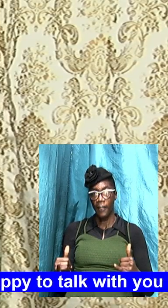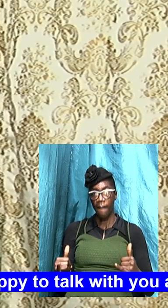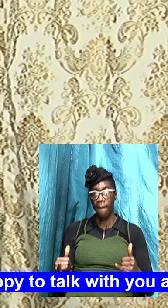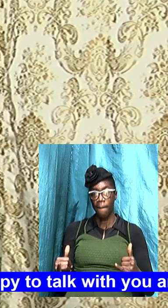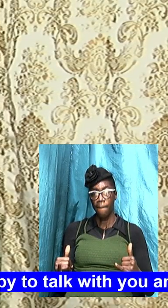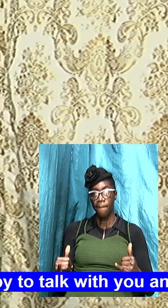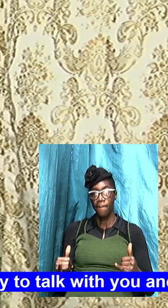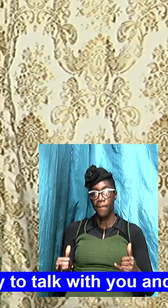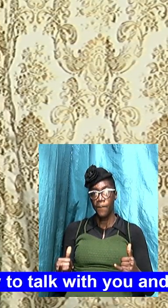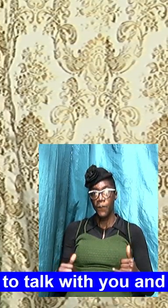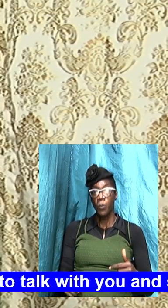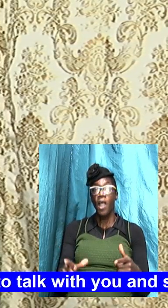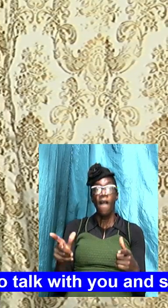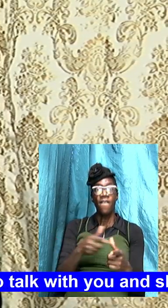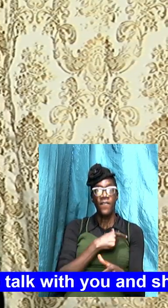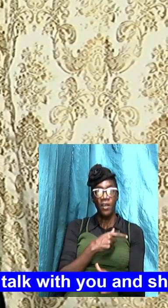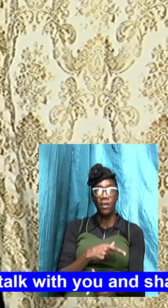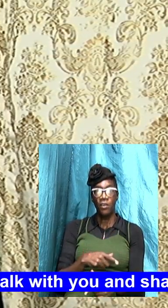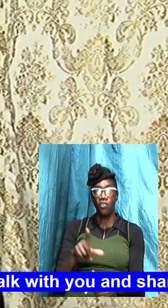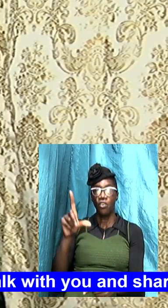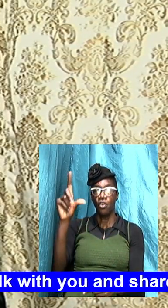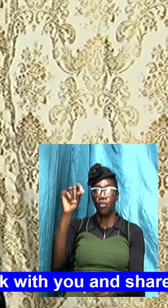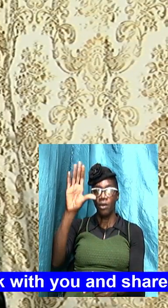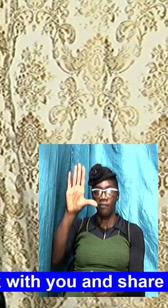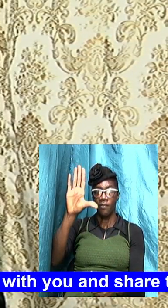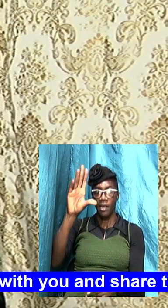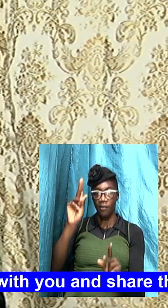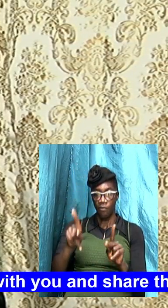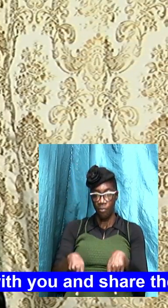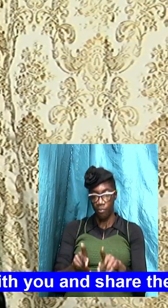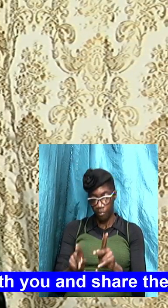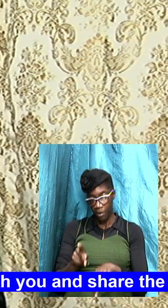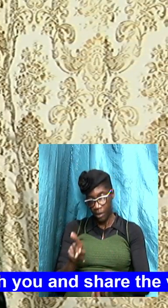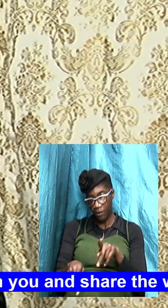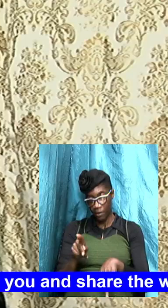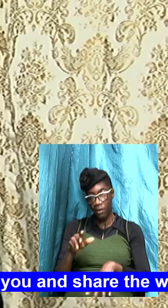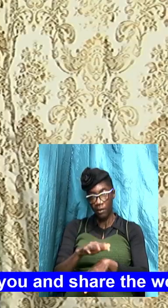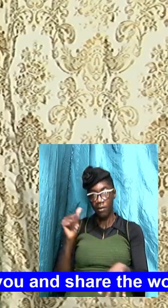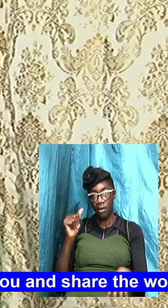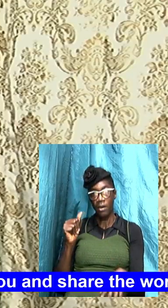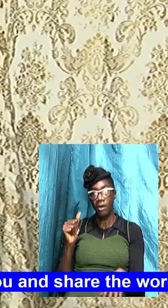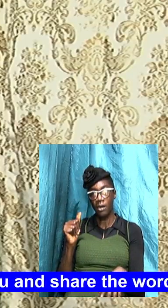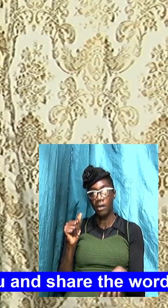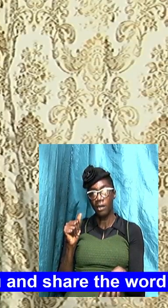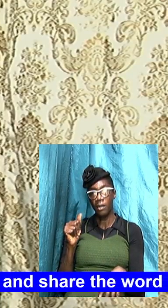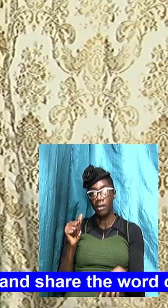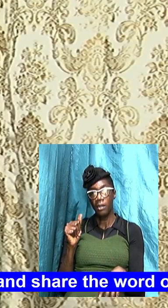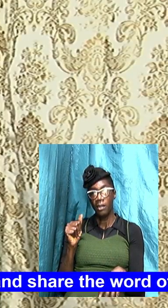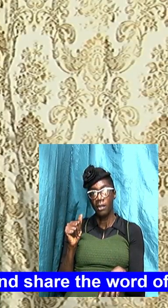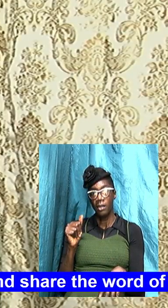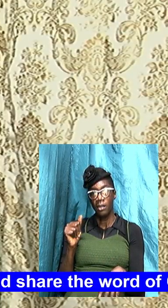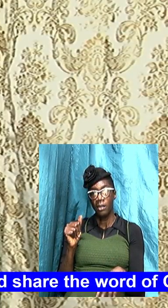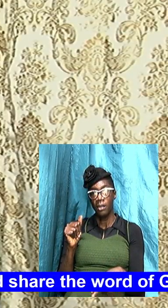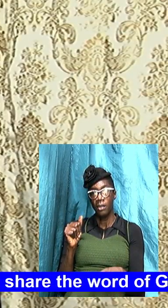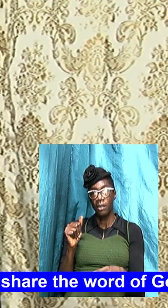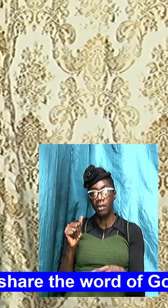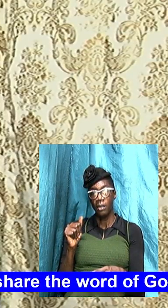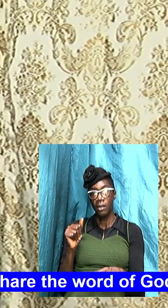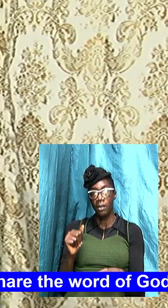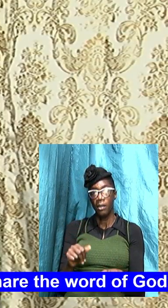so it's the first 25 person to call in and I guess we all know the church number is